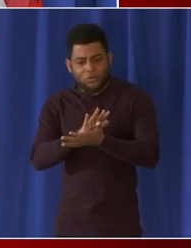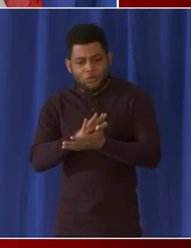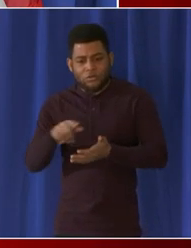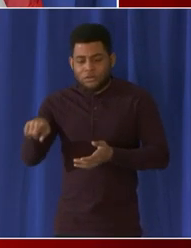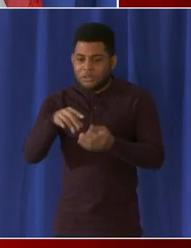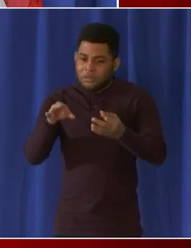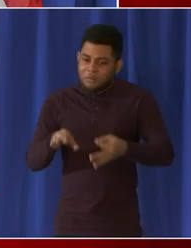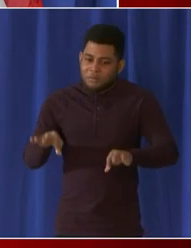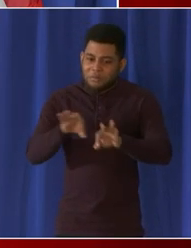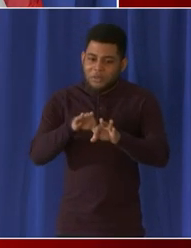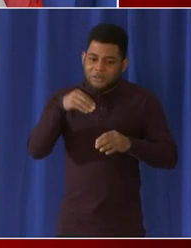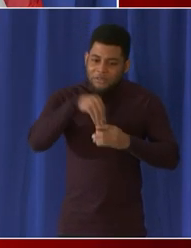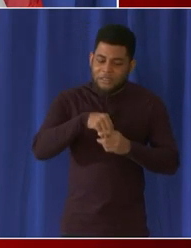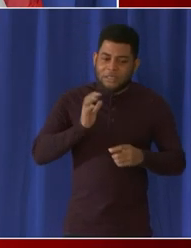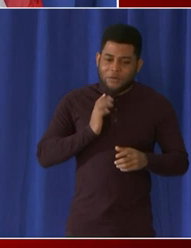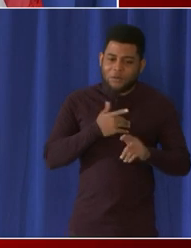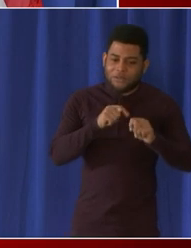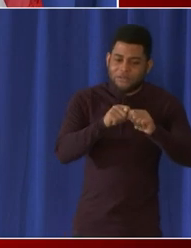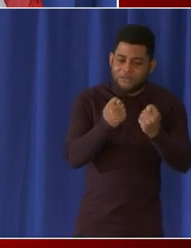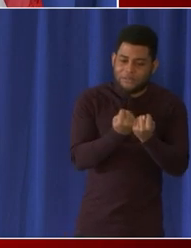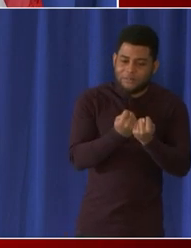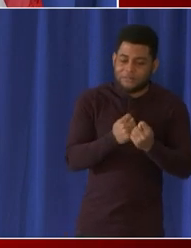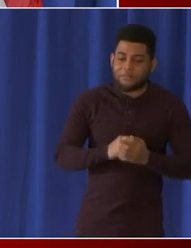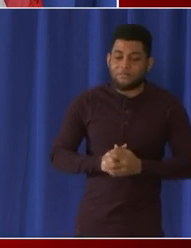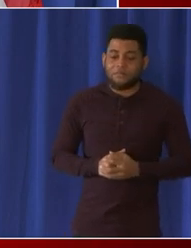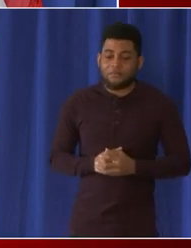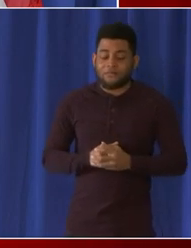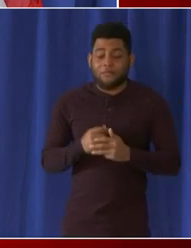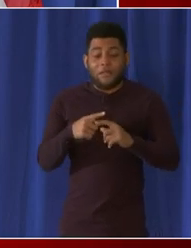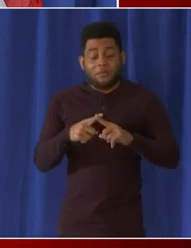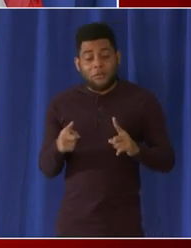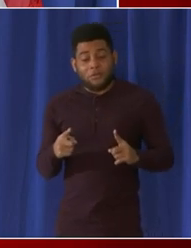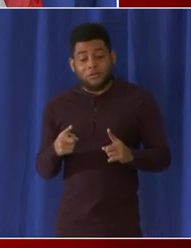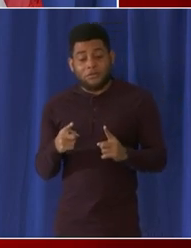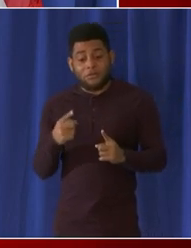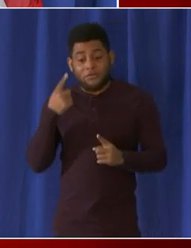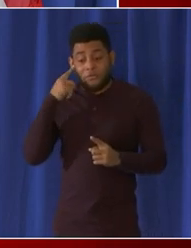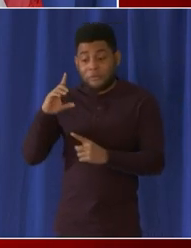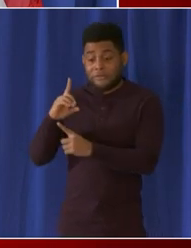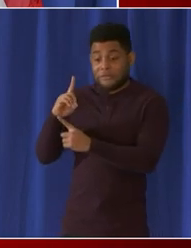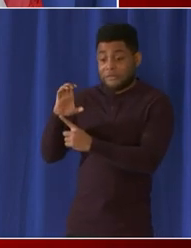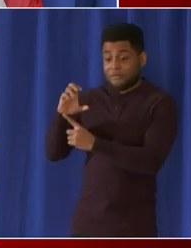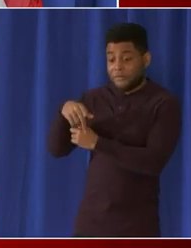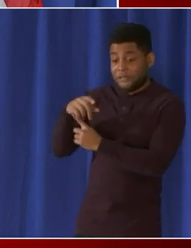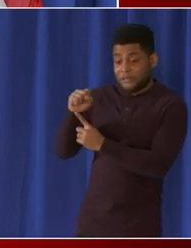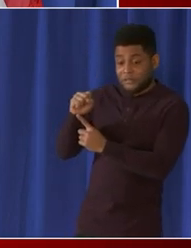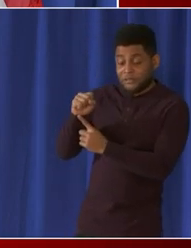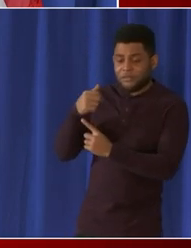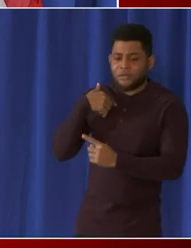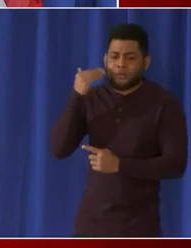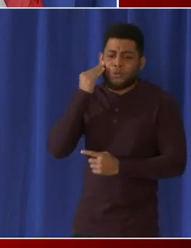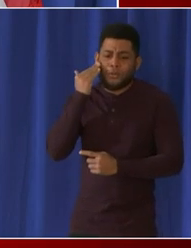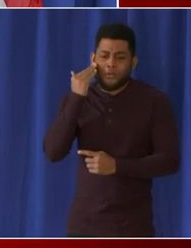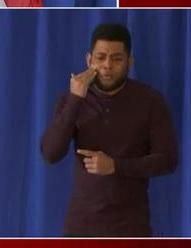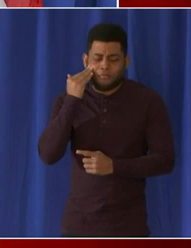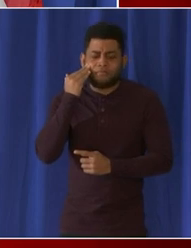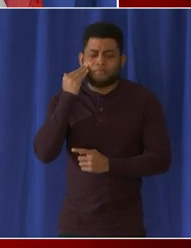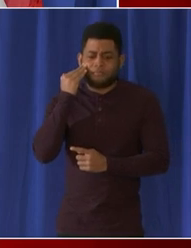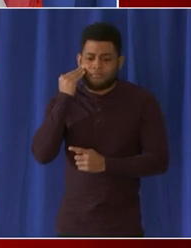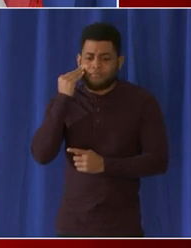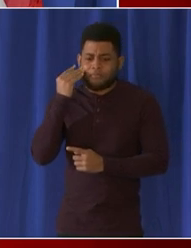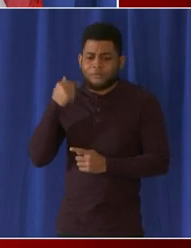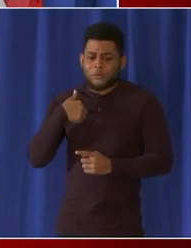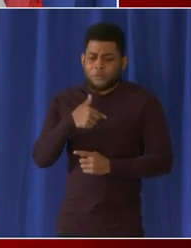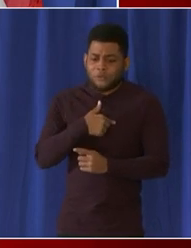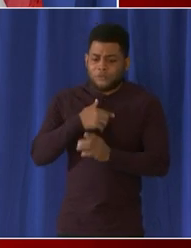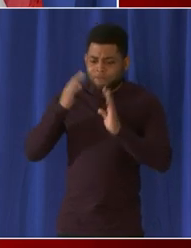um and i know for speaking for dc public schools we are we have a real